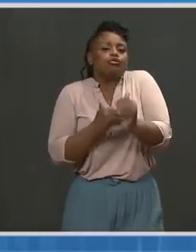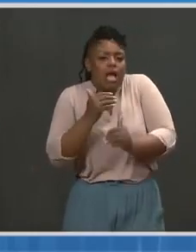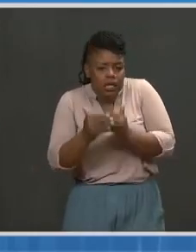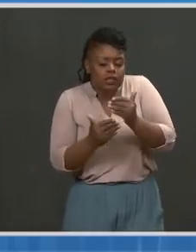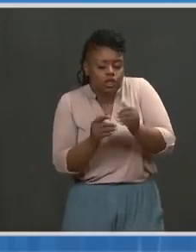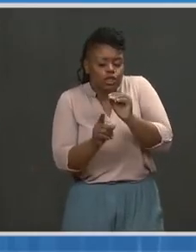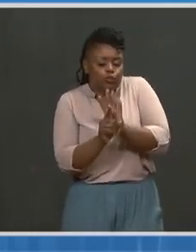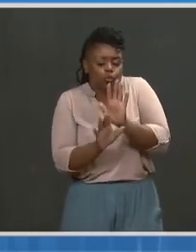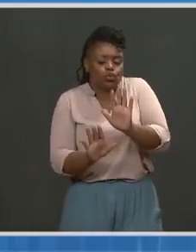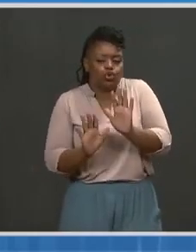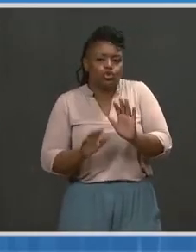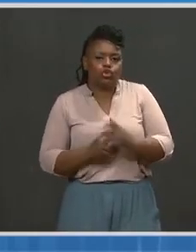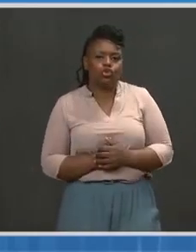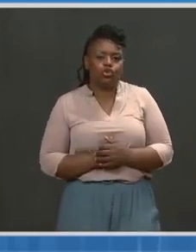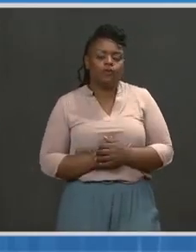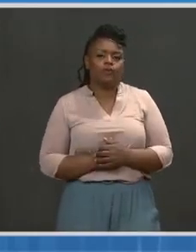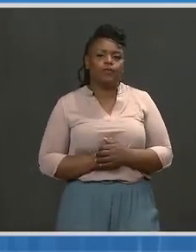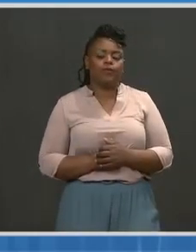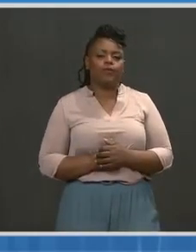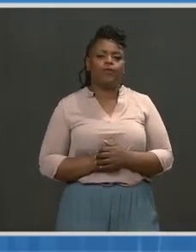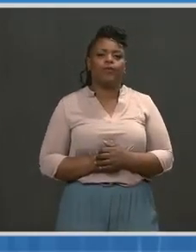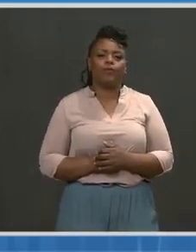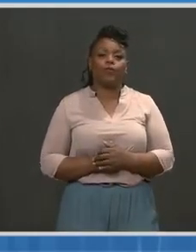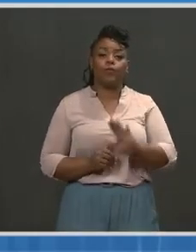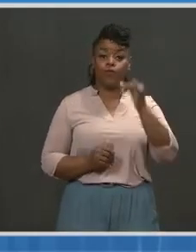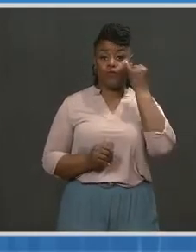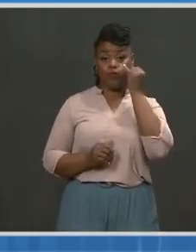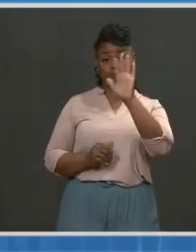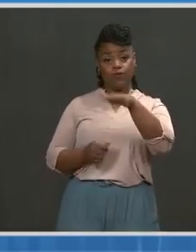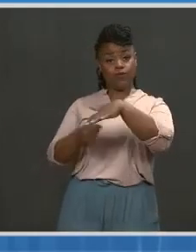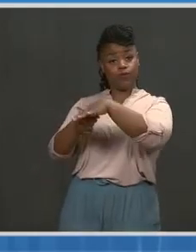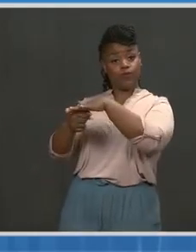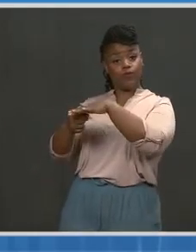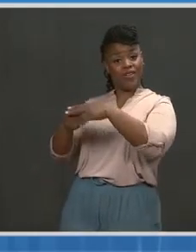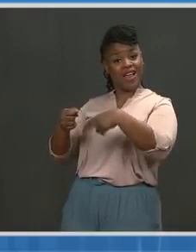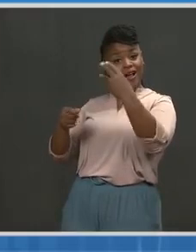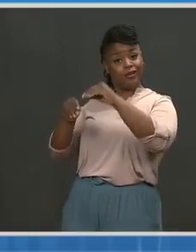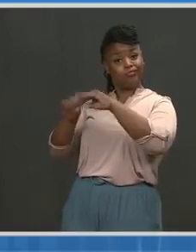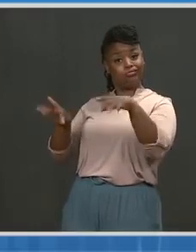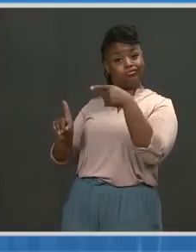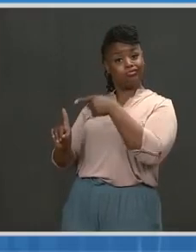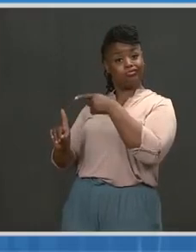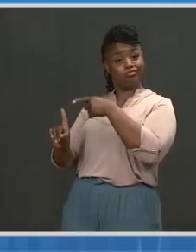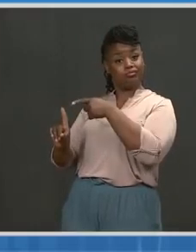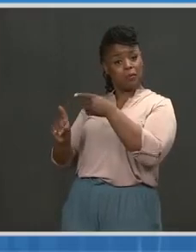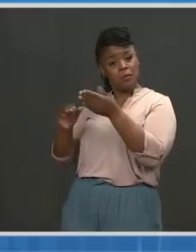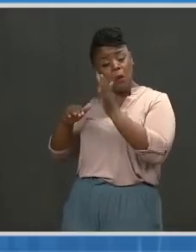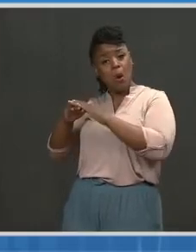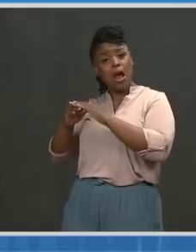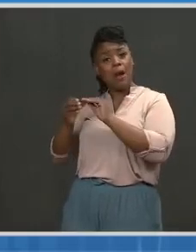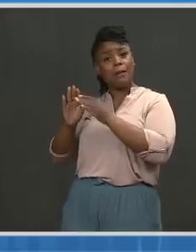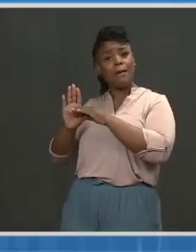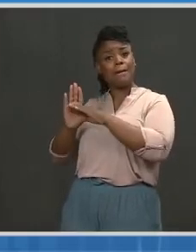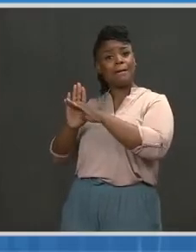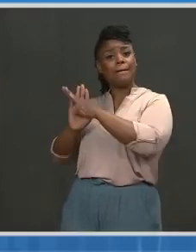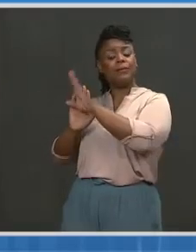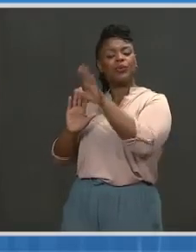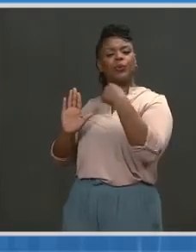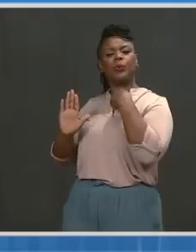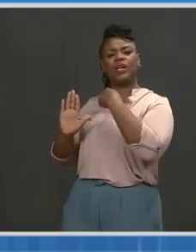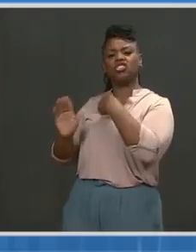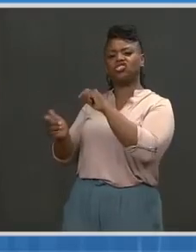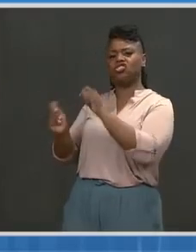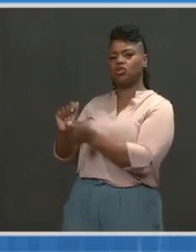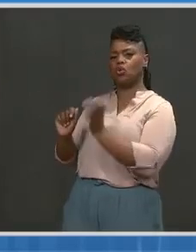approached by different ranges of transmission. So areas with high transmission, we are limiting what we're